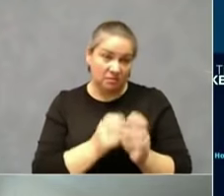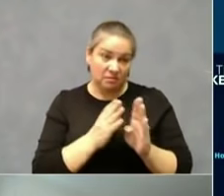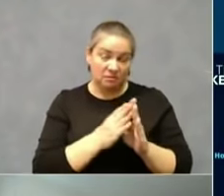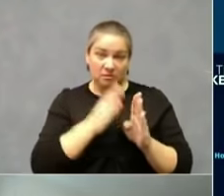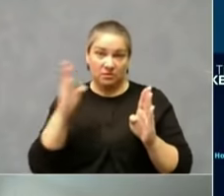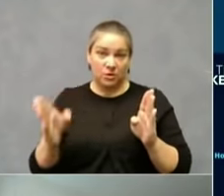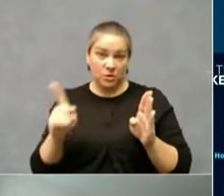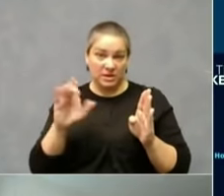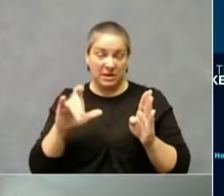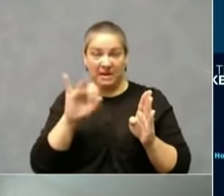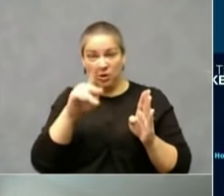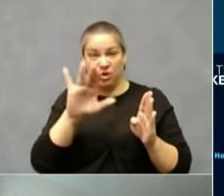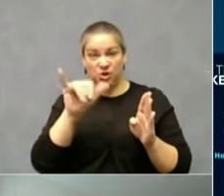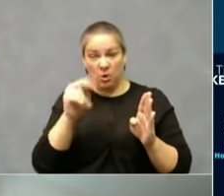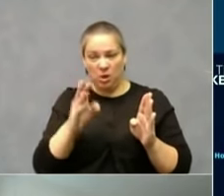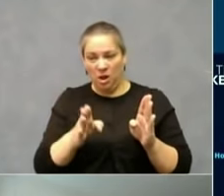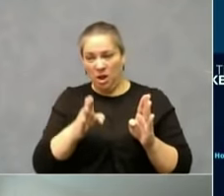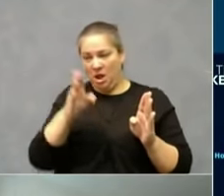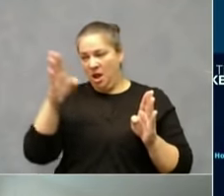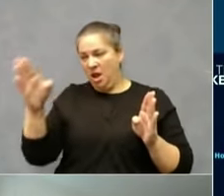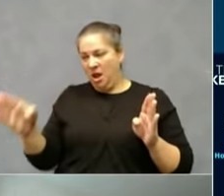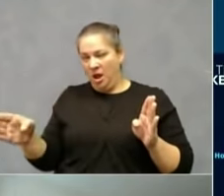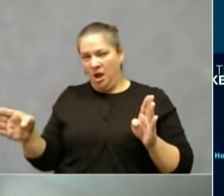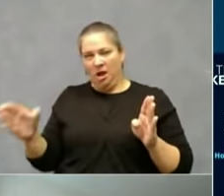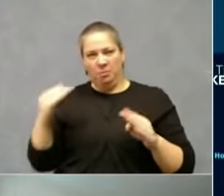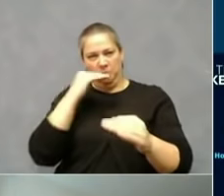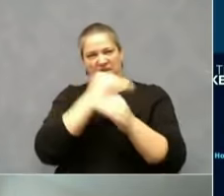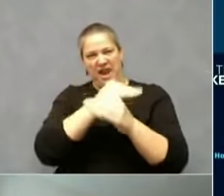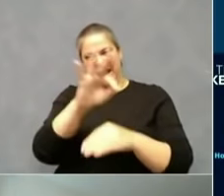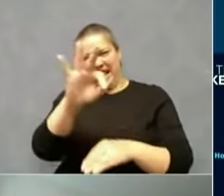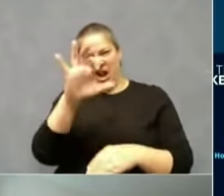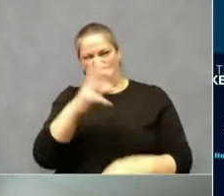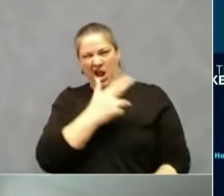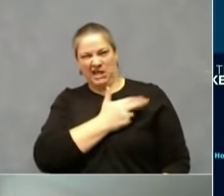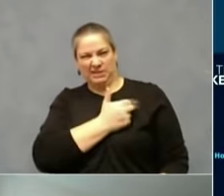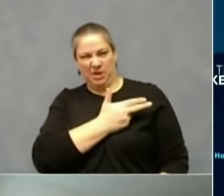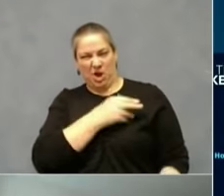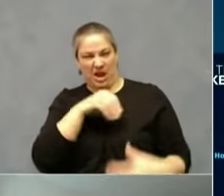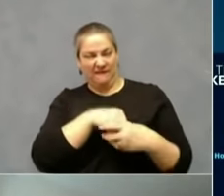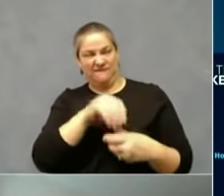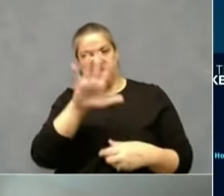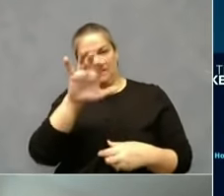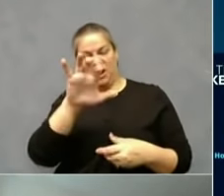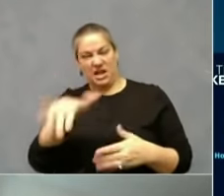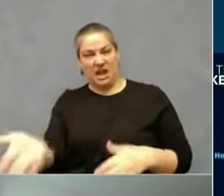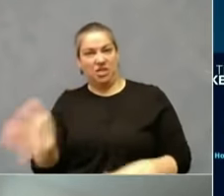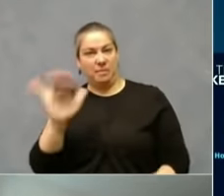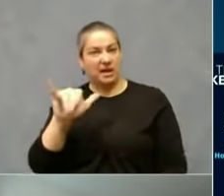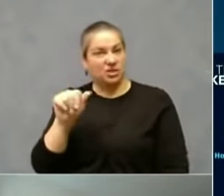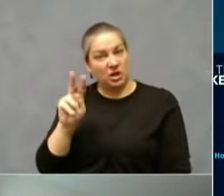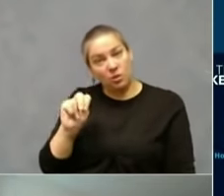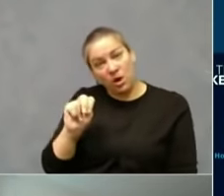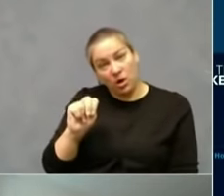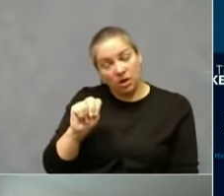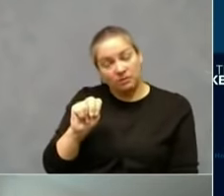January, it prevents over 900 hospitalizations and over 500 deaths by mid-January. So if we could do the next slide, please.